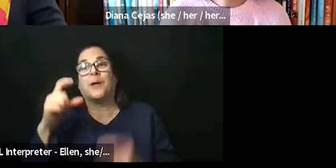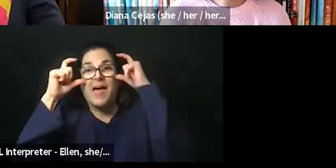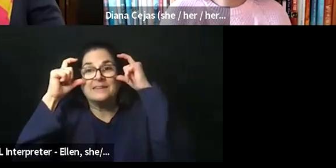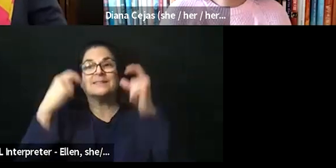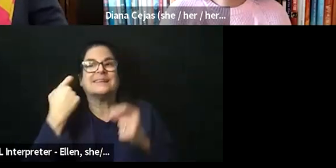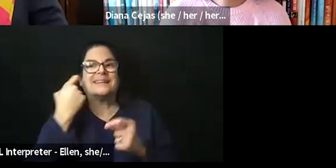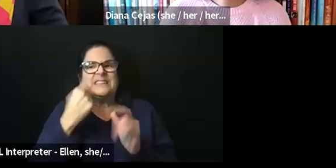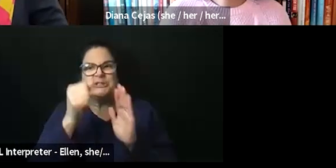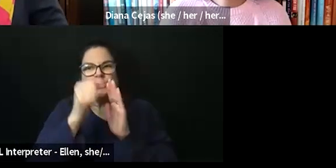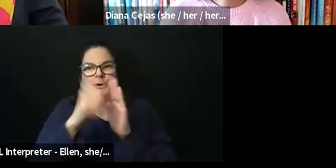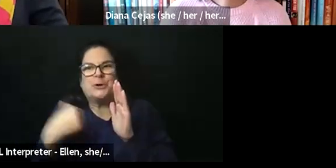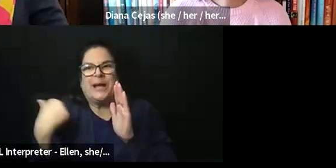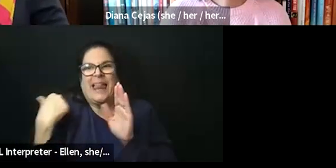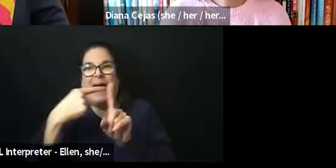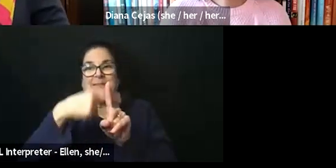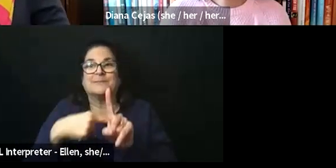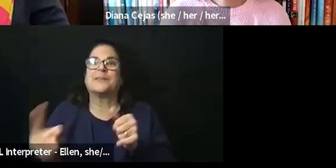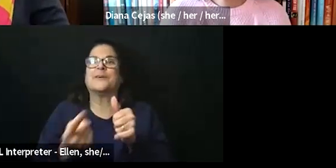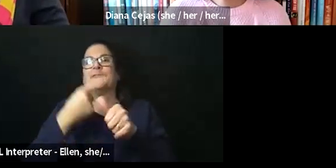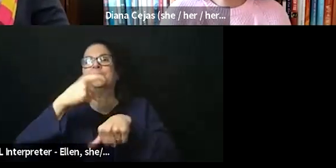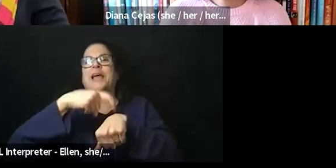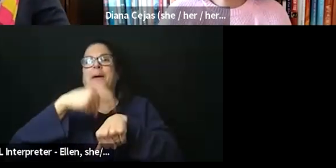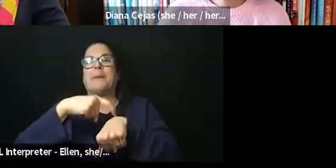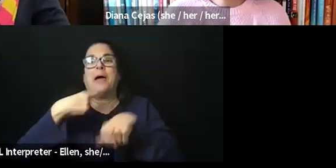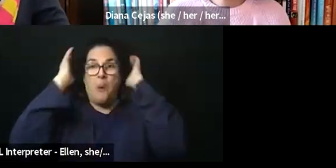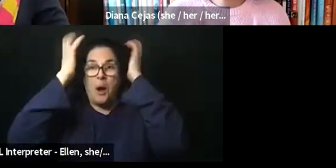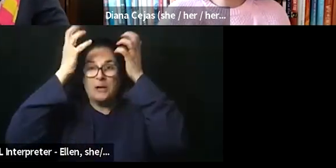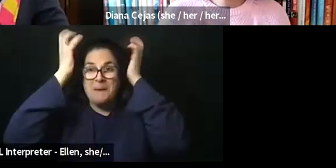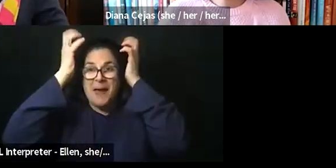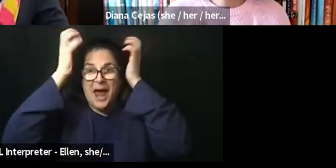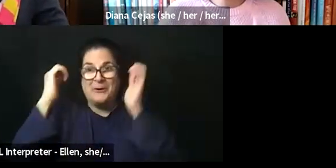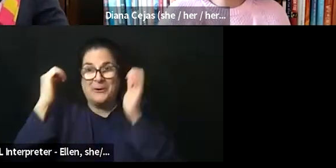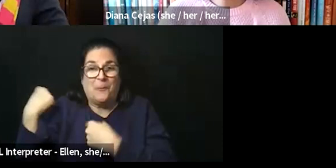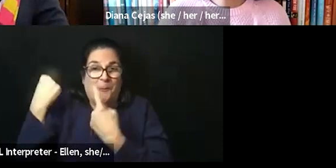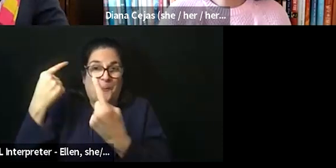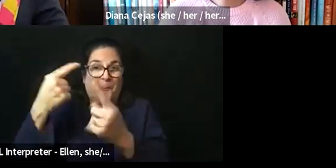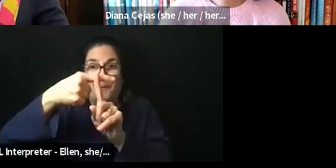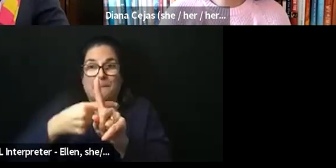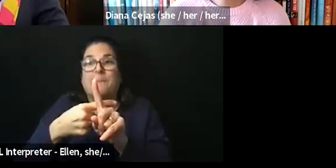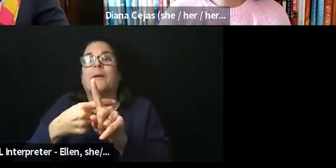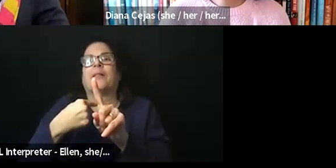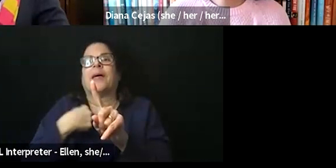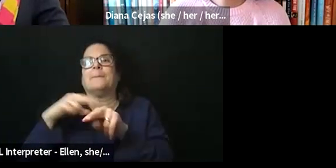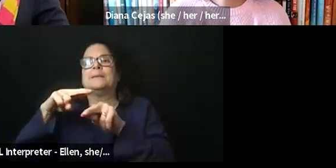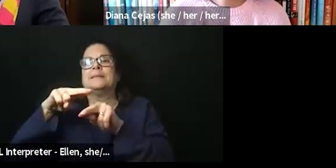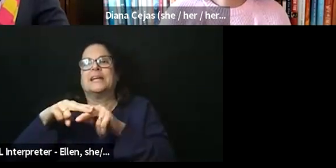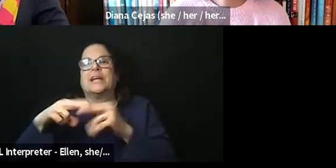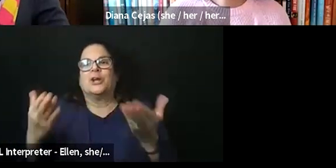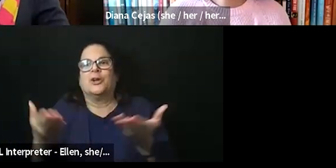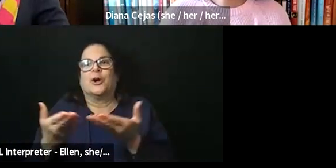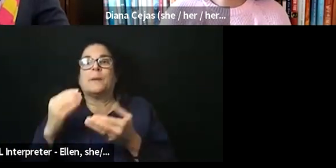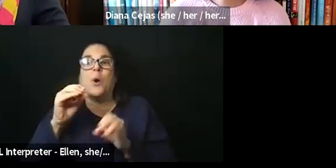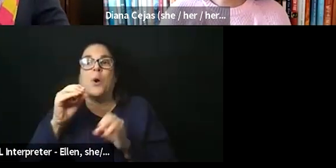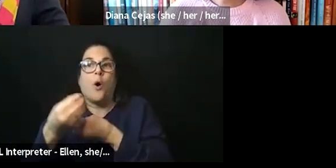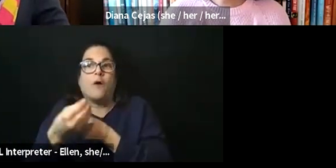of the first times I've washed my hair hair in a month. And I'm sitting in our office because I'm still at home and not allowed to drive.